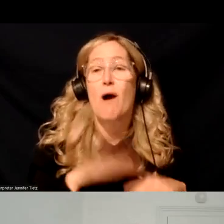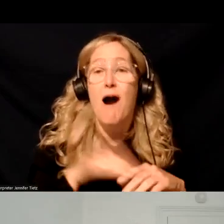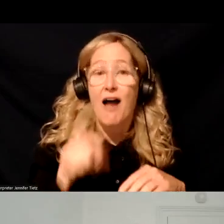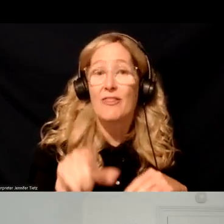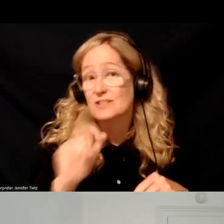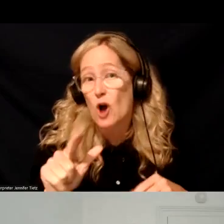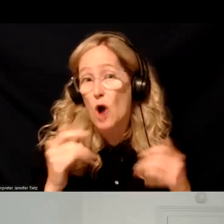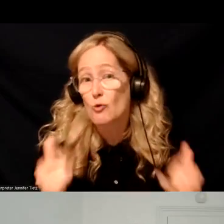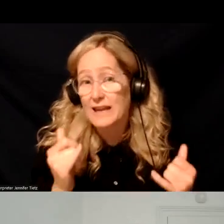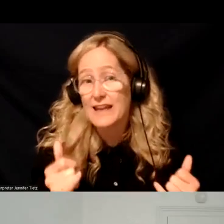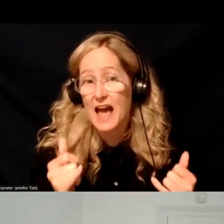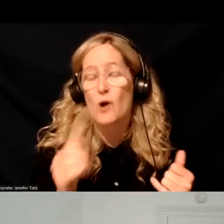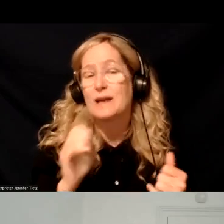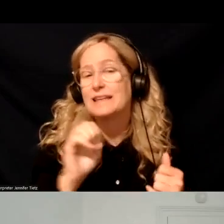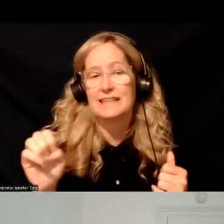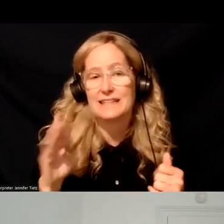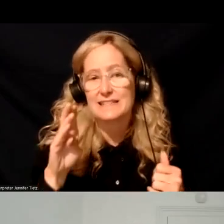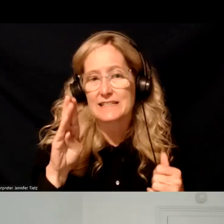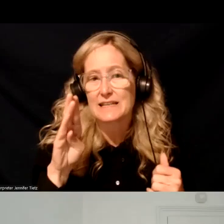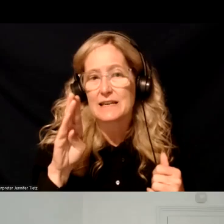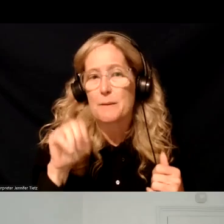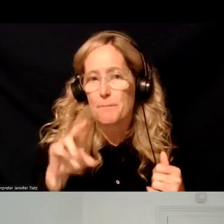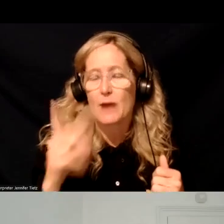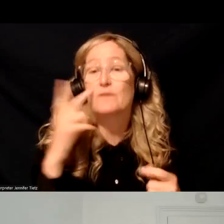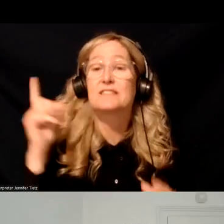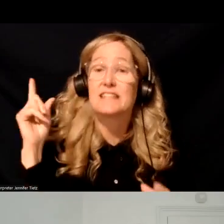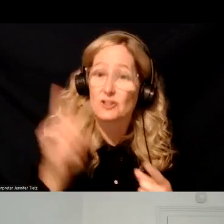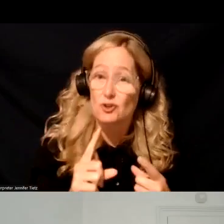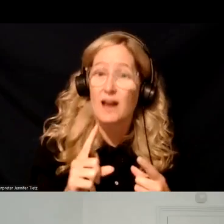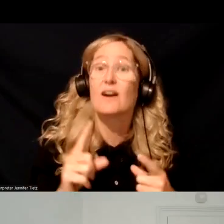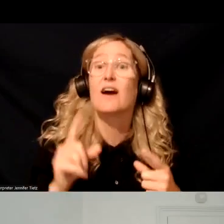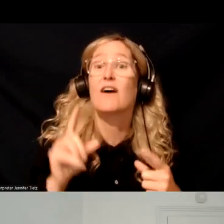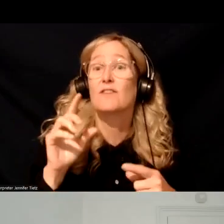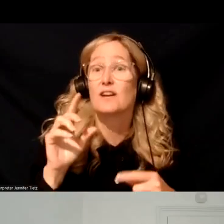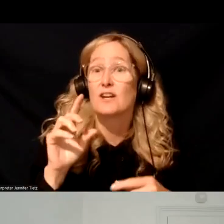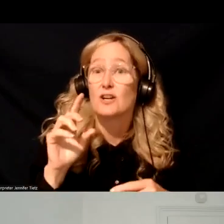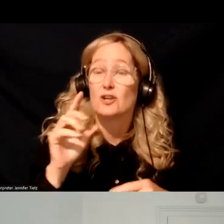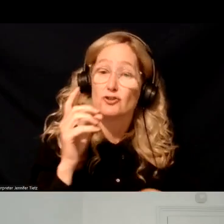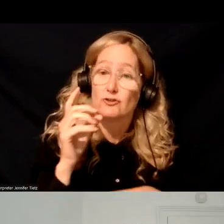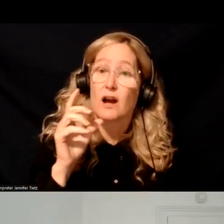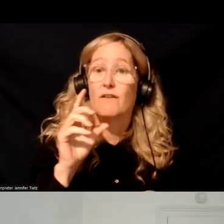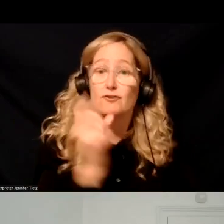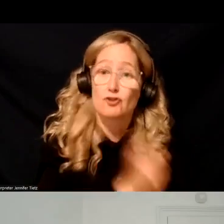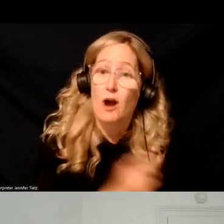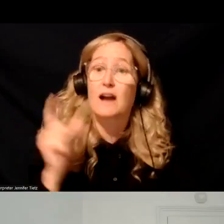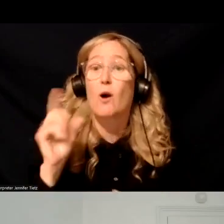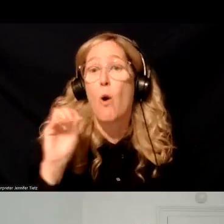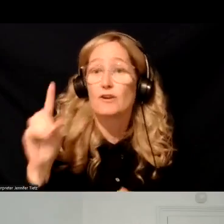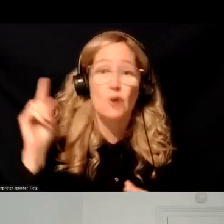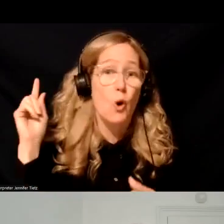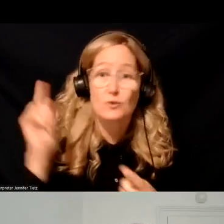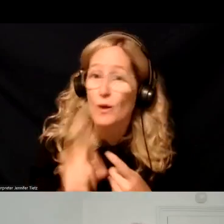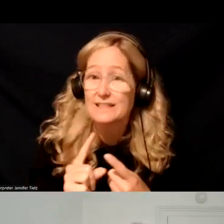you know, right now in East Baton Rouge Parish, we have seen a decrease in drug overdose in the past six months on a continual basis.